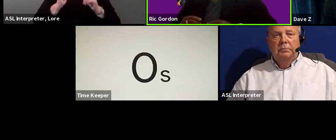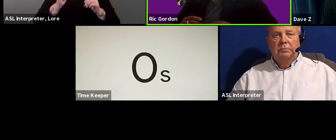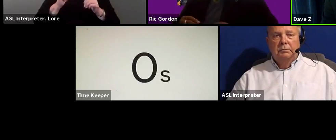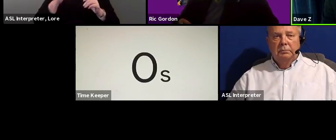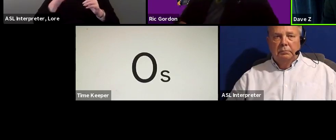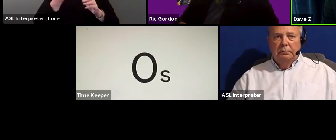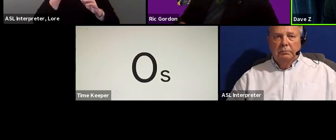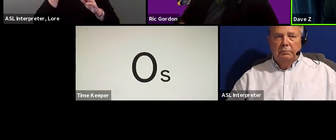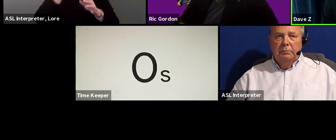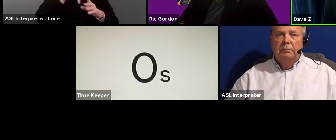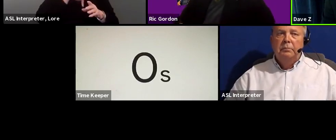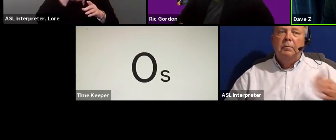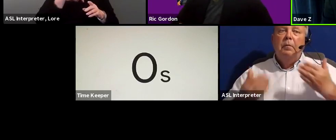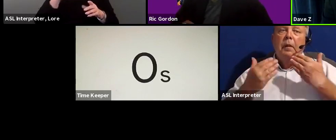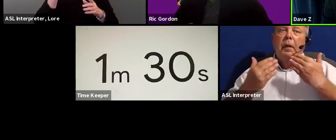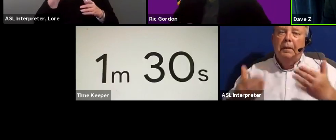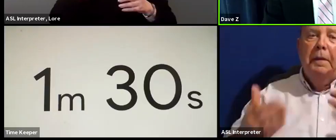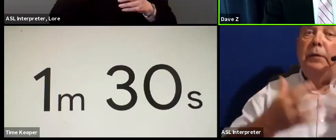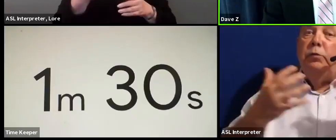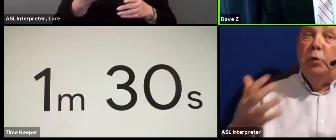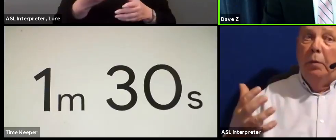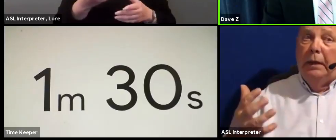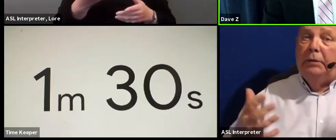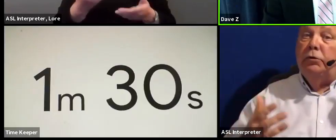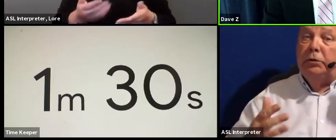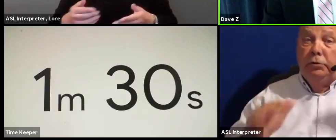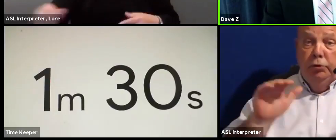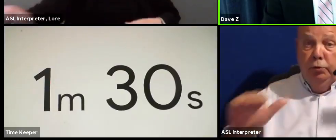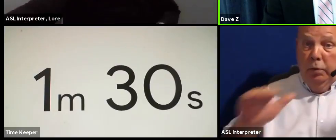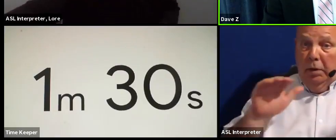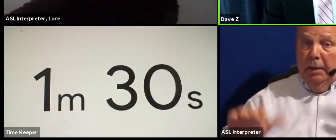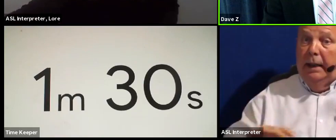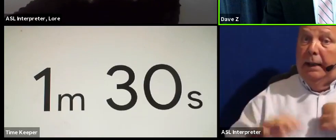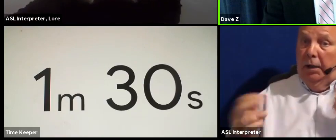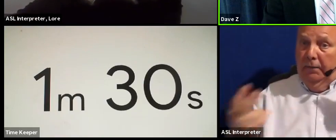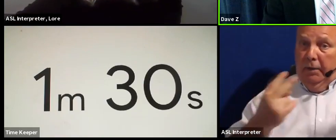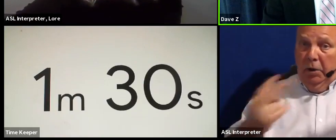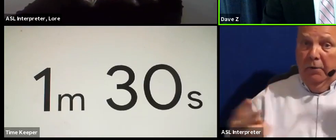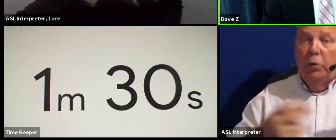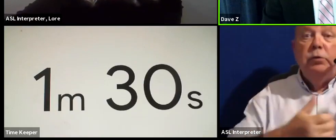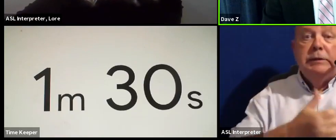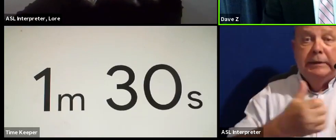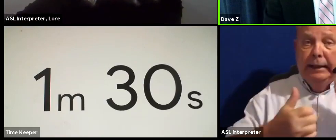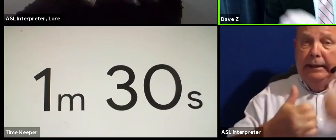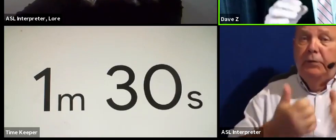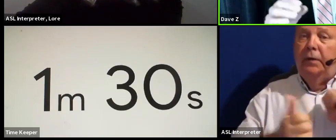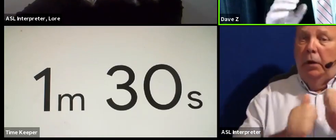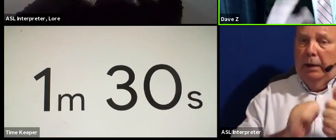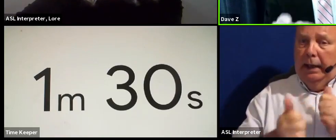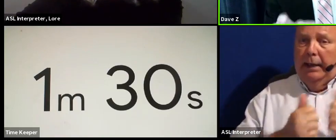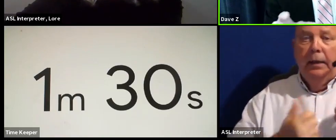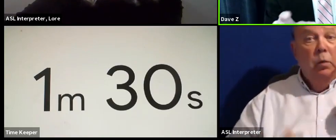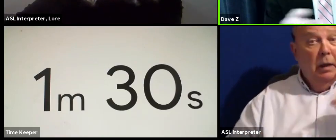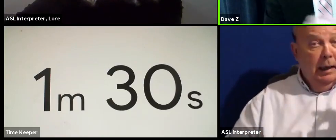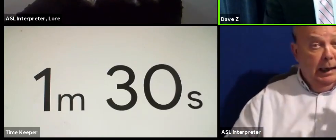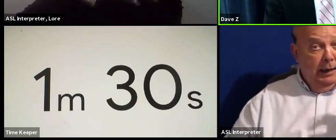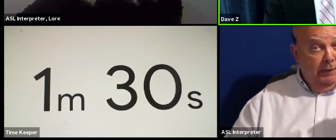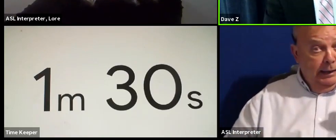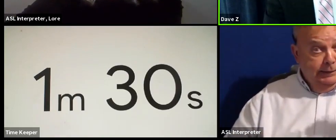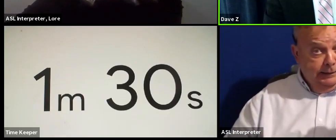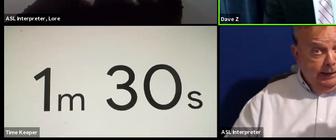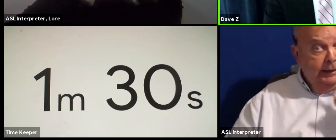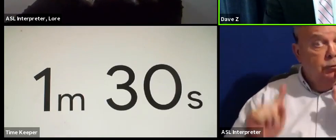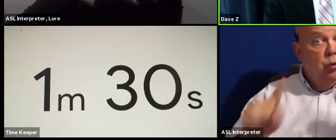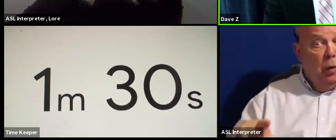you. Thank you so much, Mr. Gordon. And just to remind all of our viewers, each of our candidates will have 90 seconds to